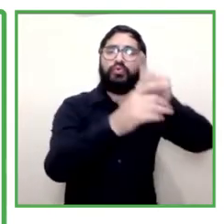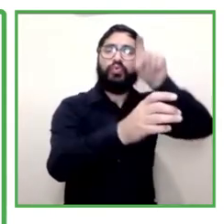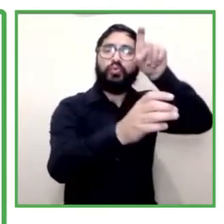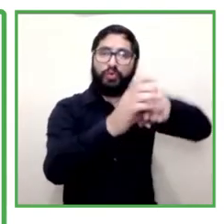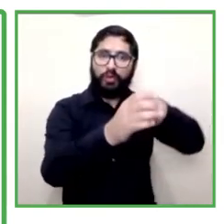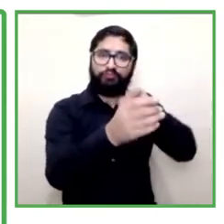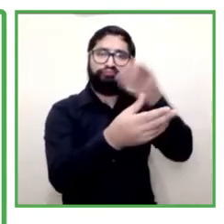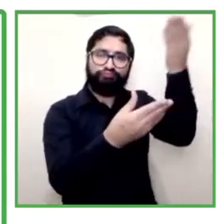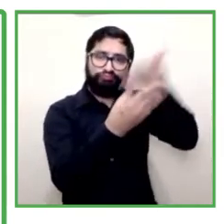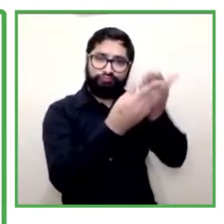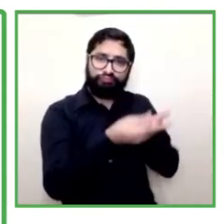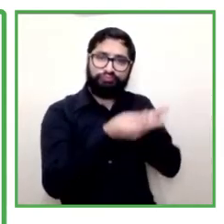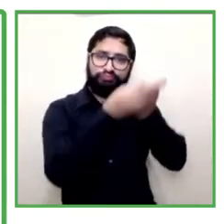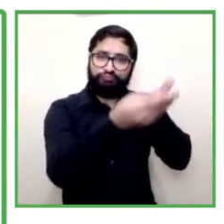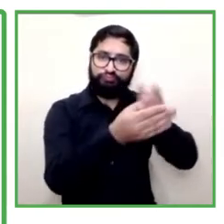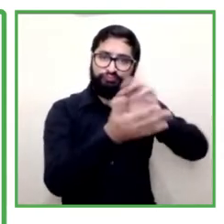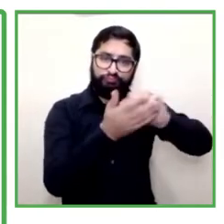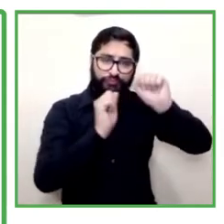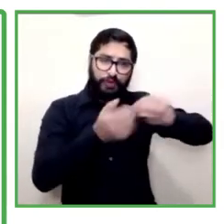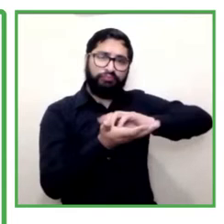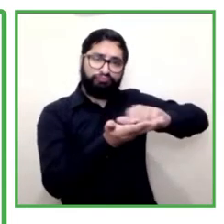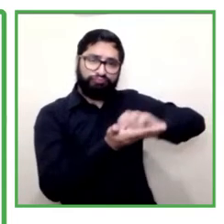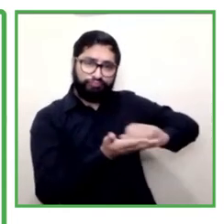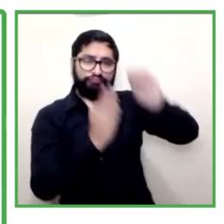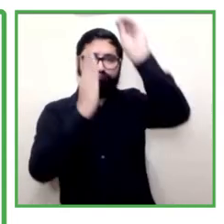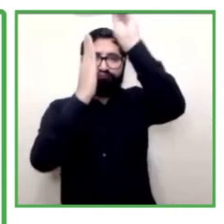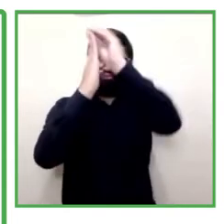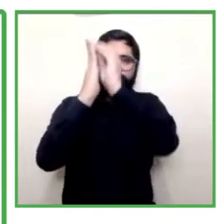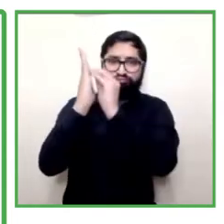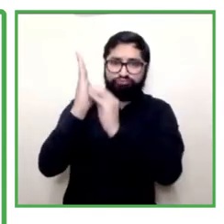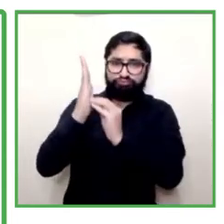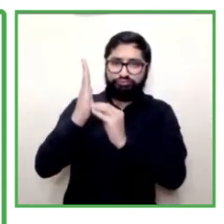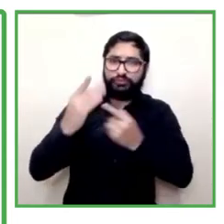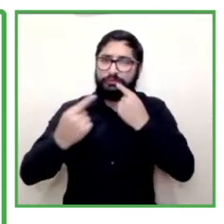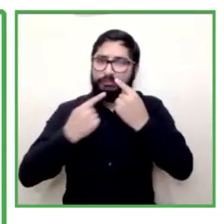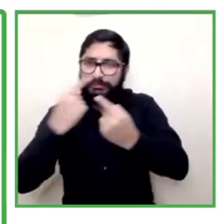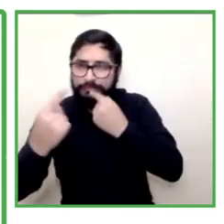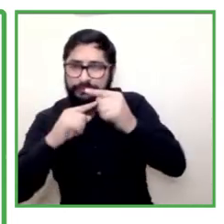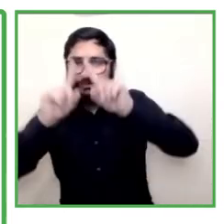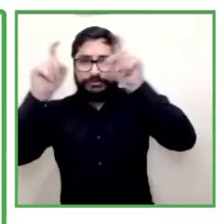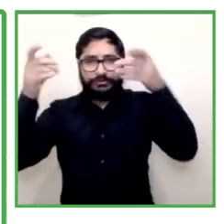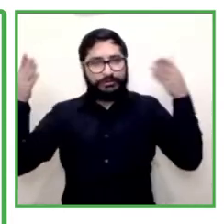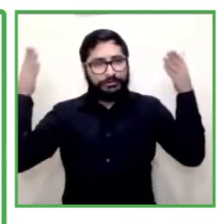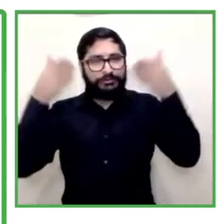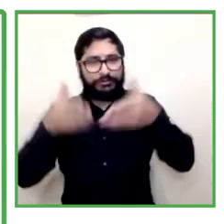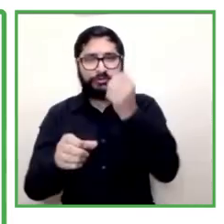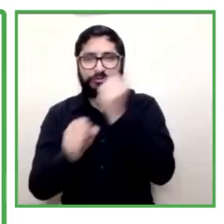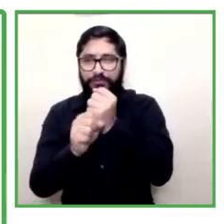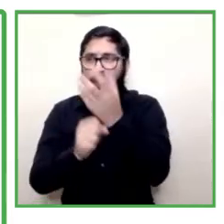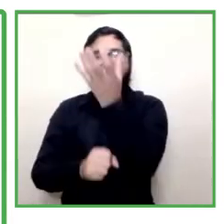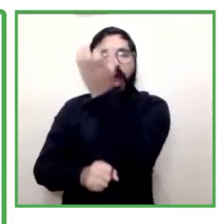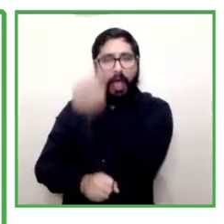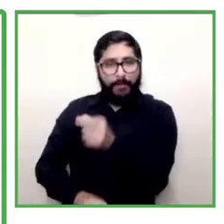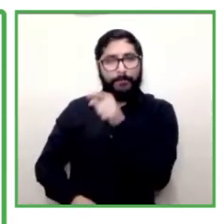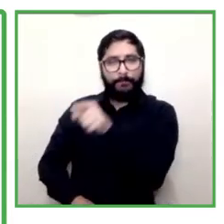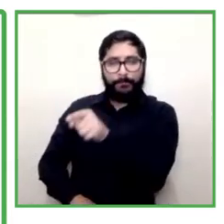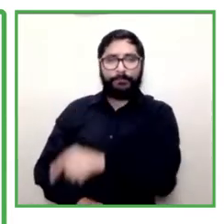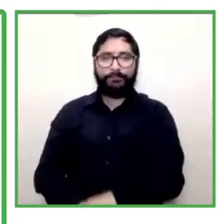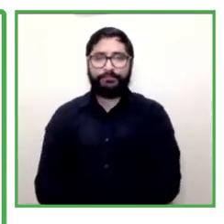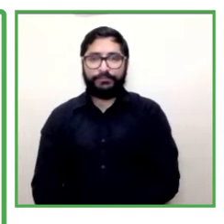the users can register they can review the different positions